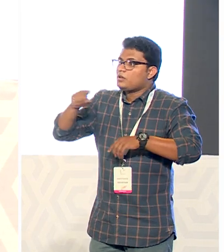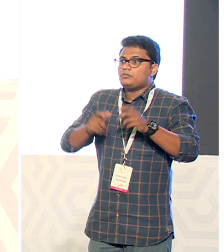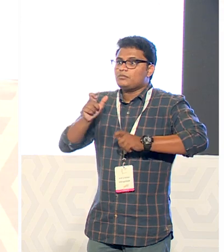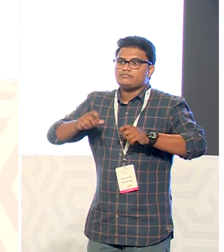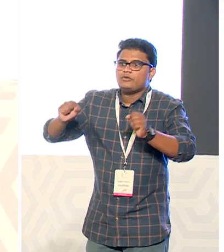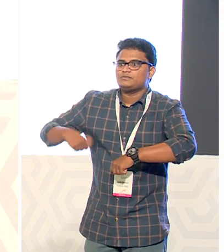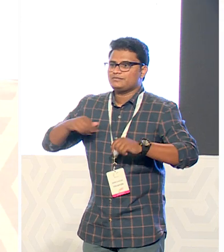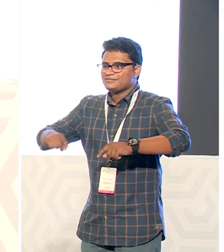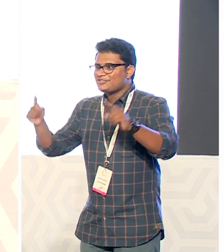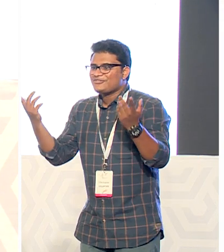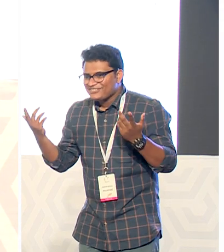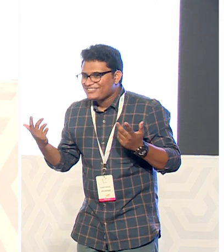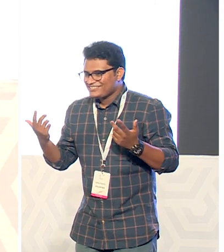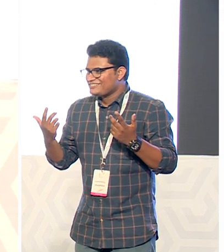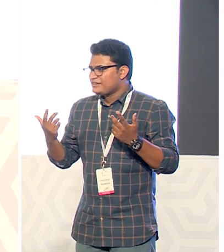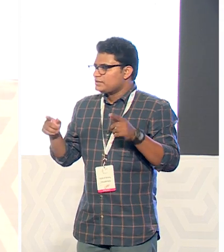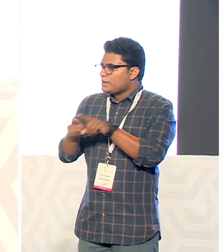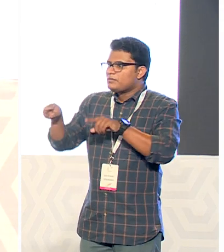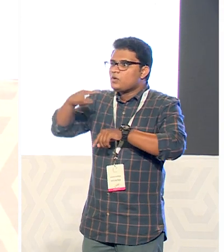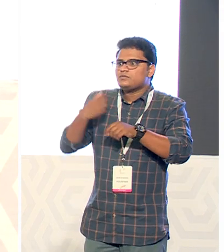even the same situations like mine